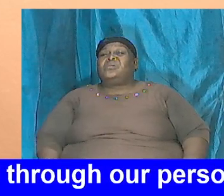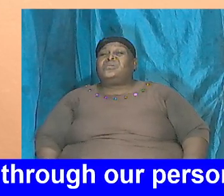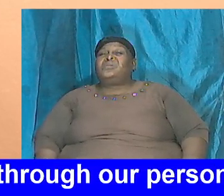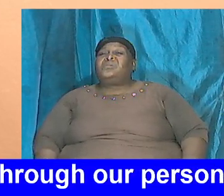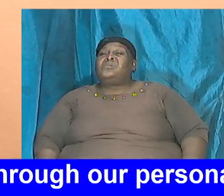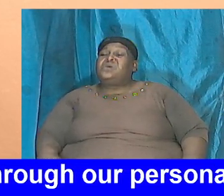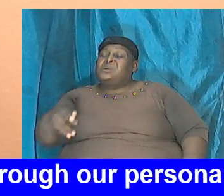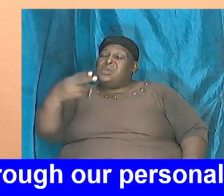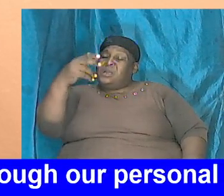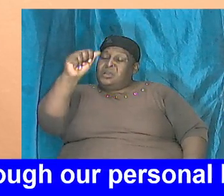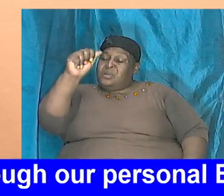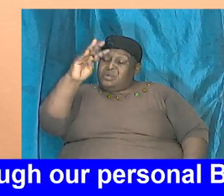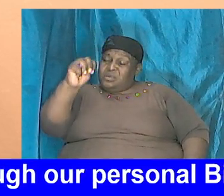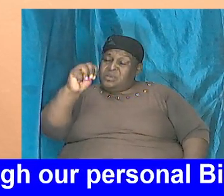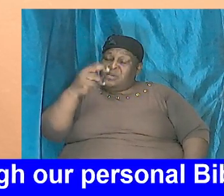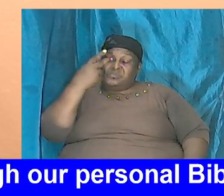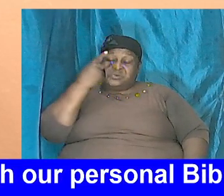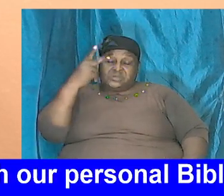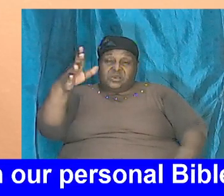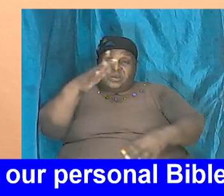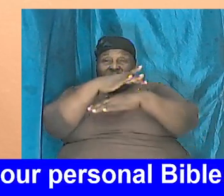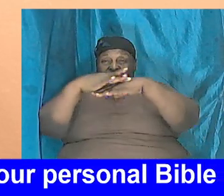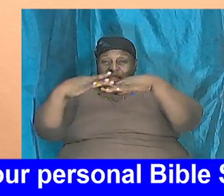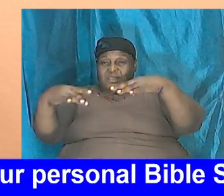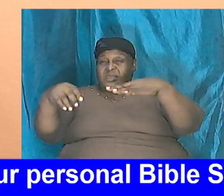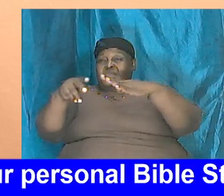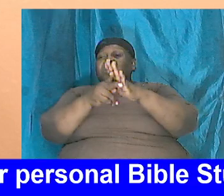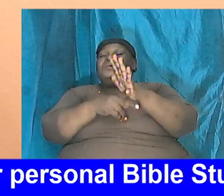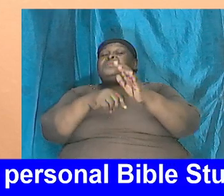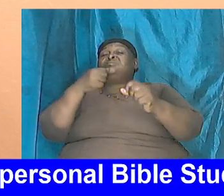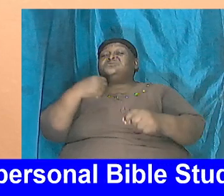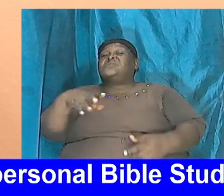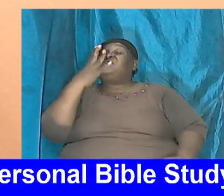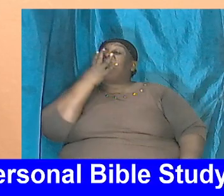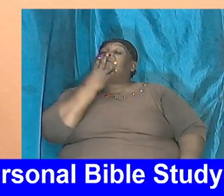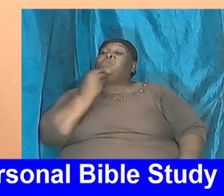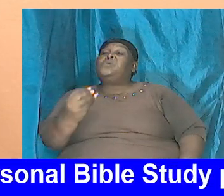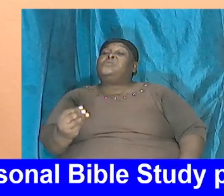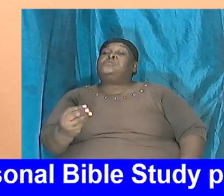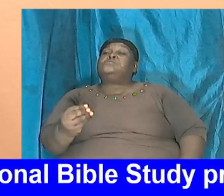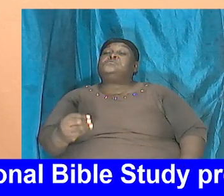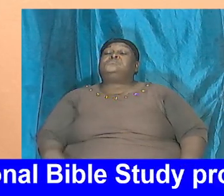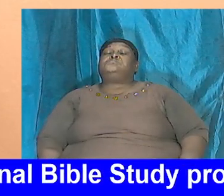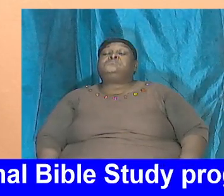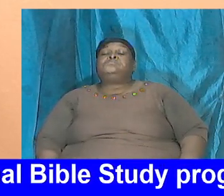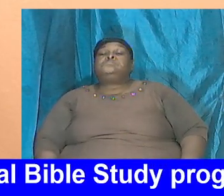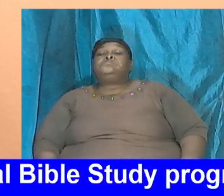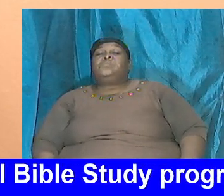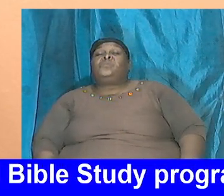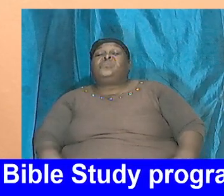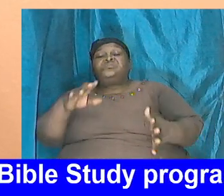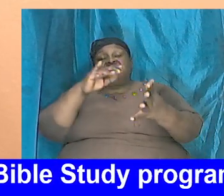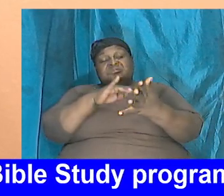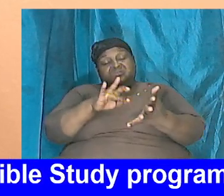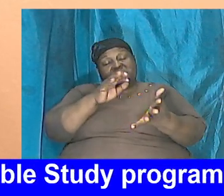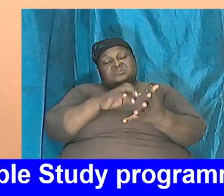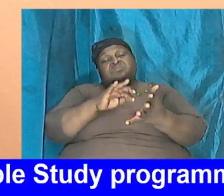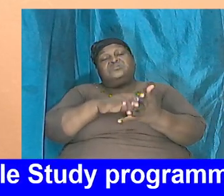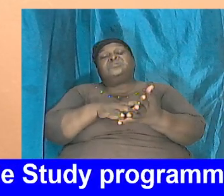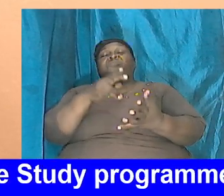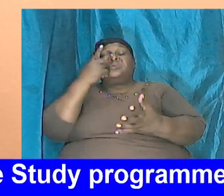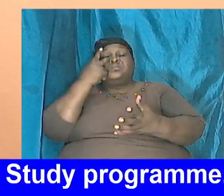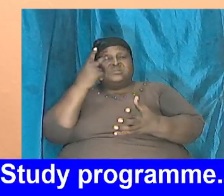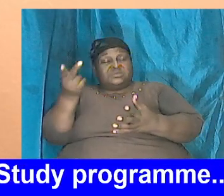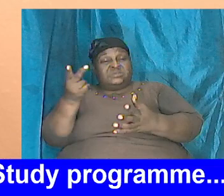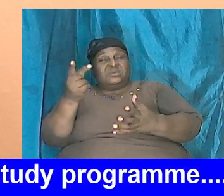saw his nakedness why Canaan man we're going to go into it we're going to study it and we're going to